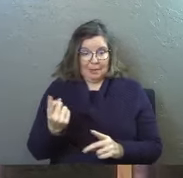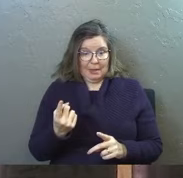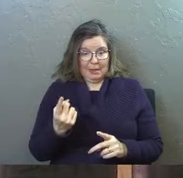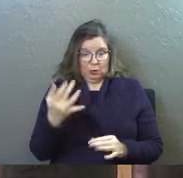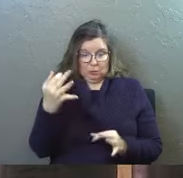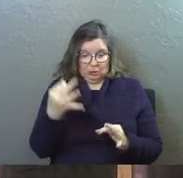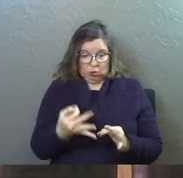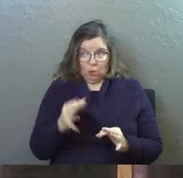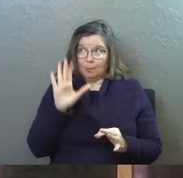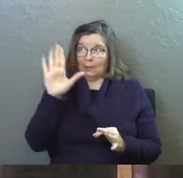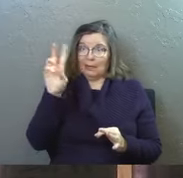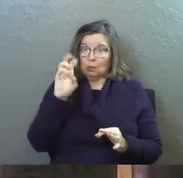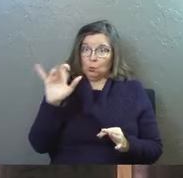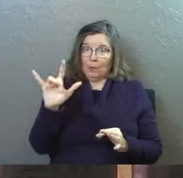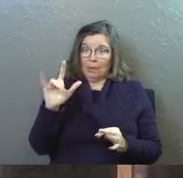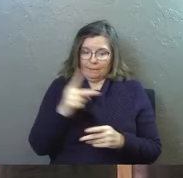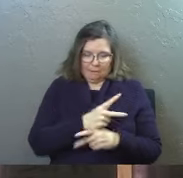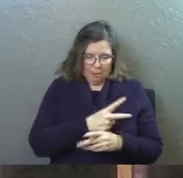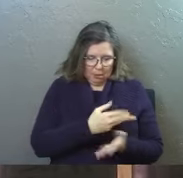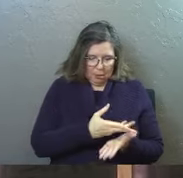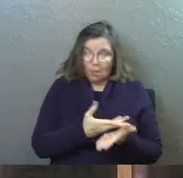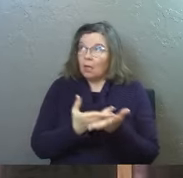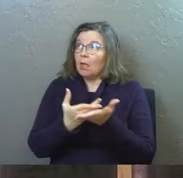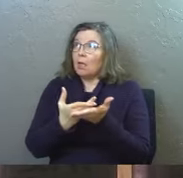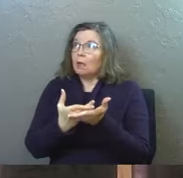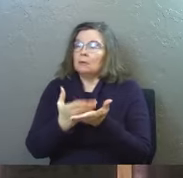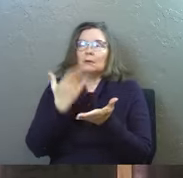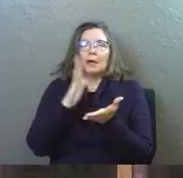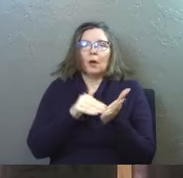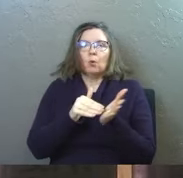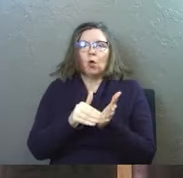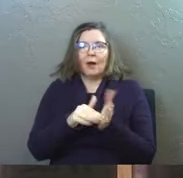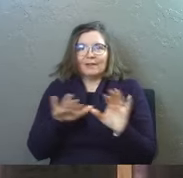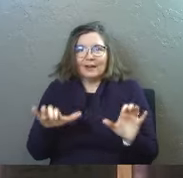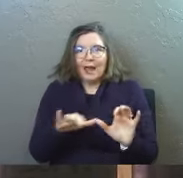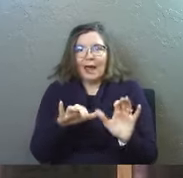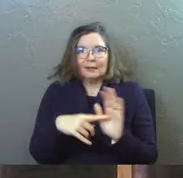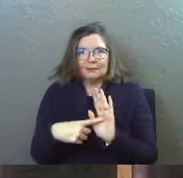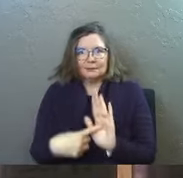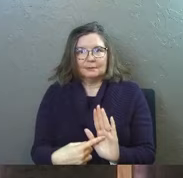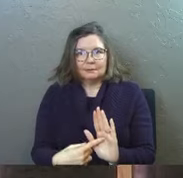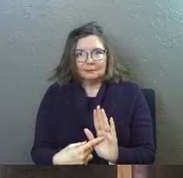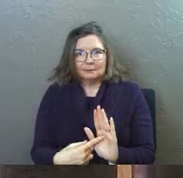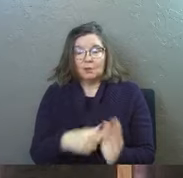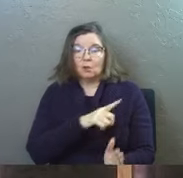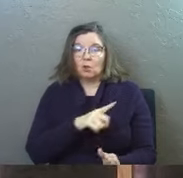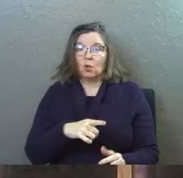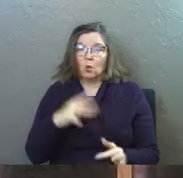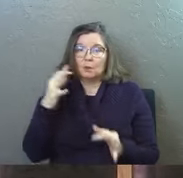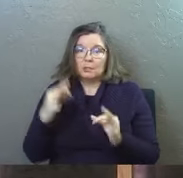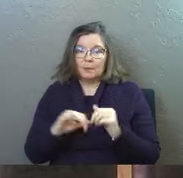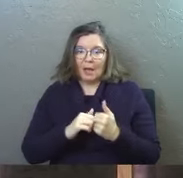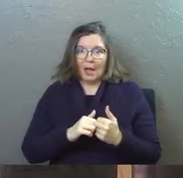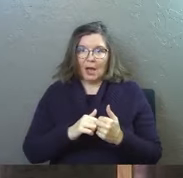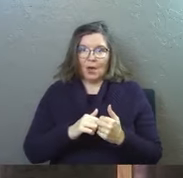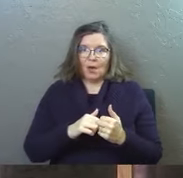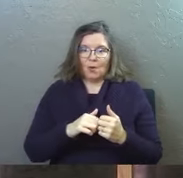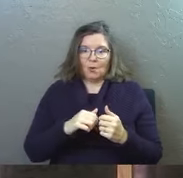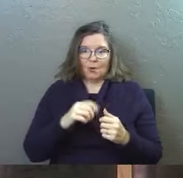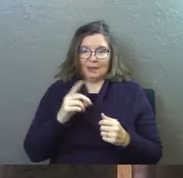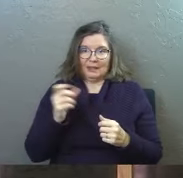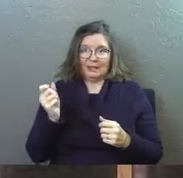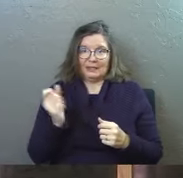to determine his will God will often act the Lord determines how they fall